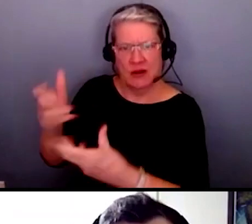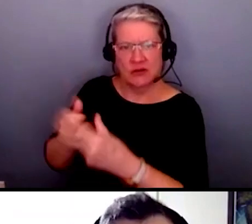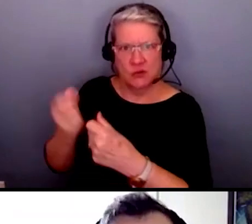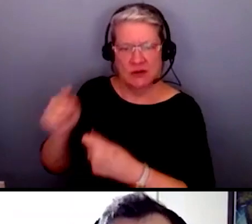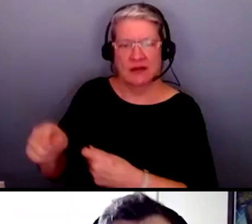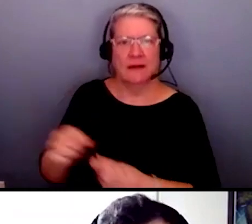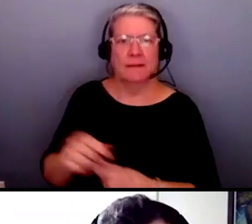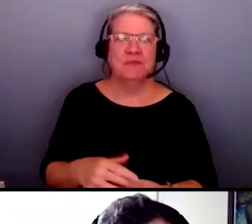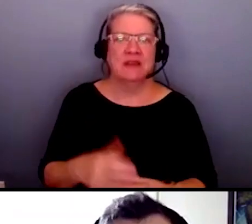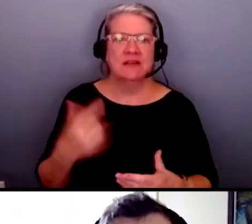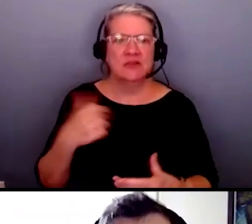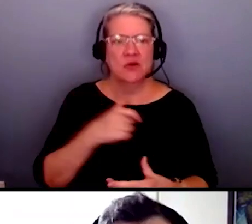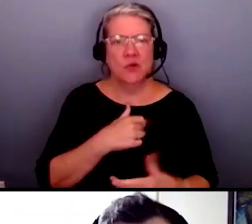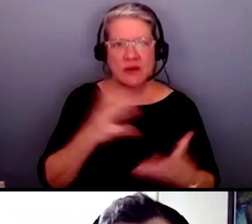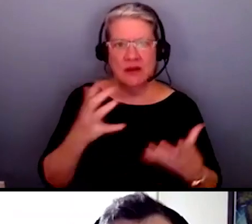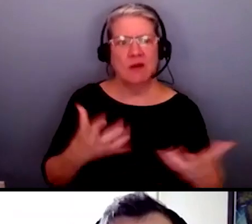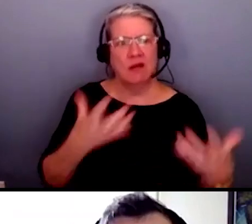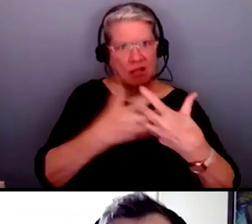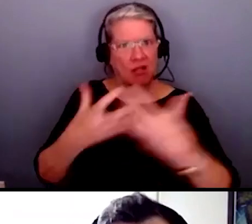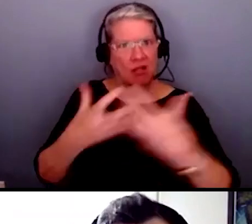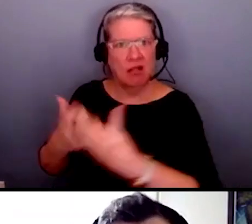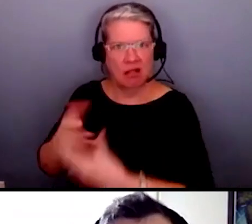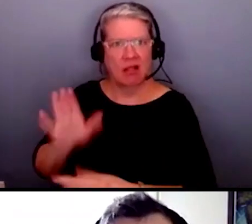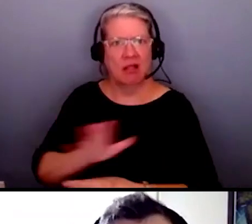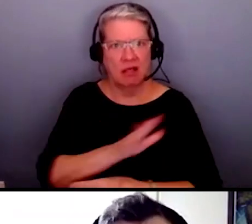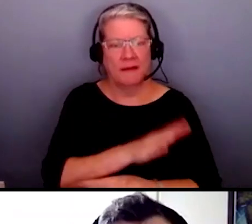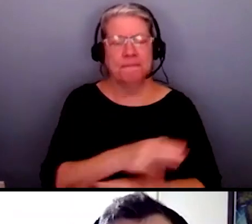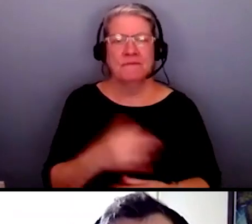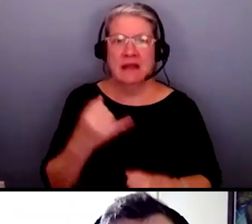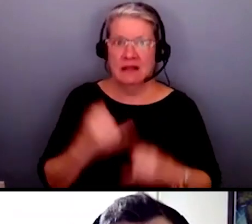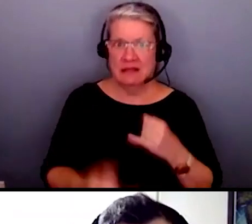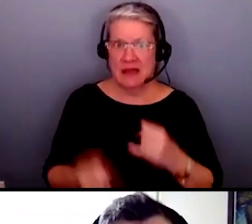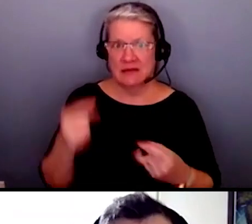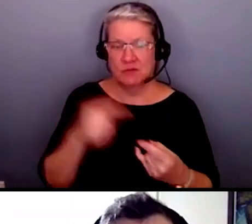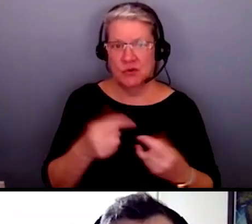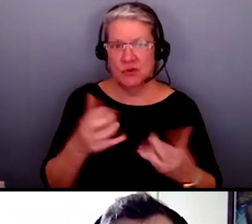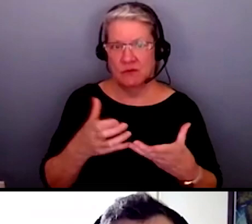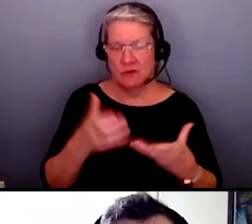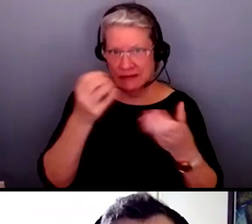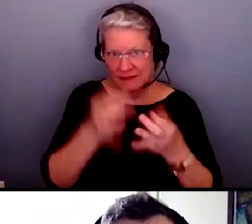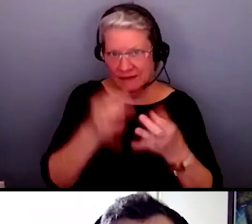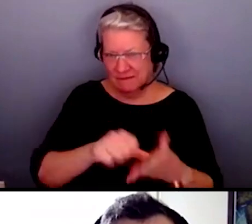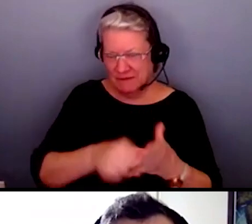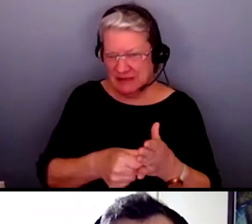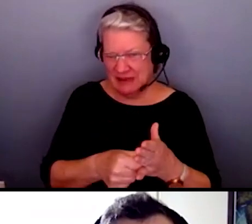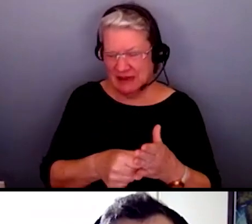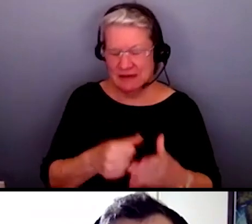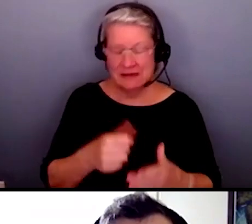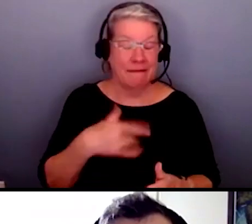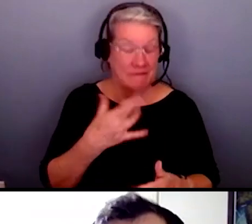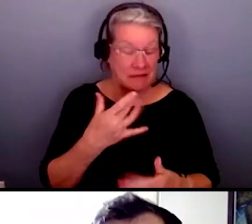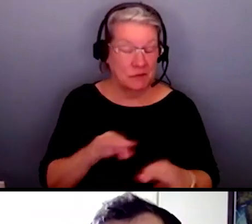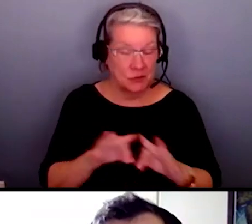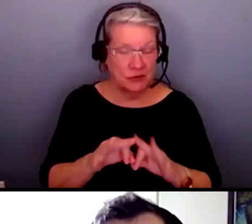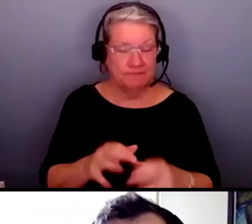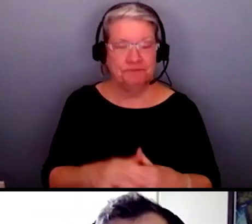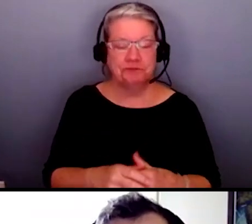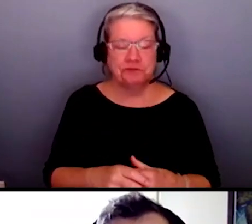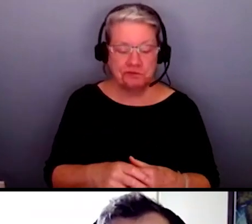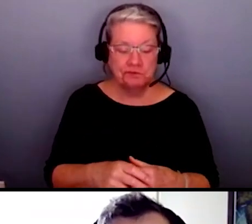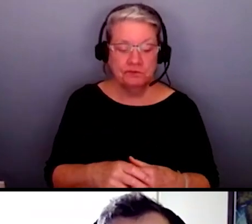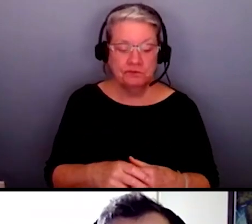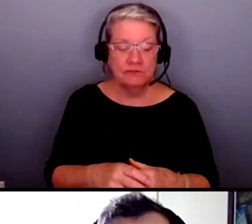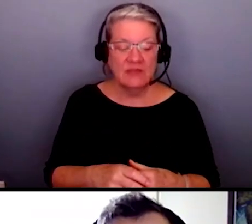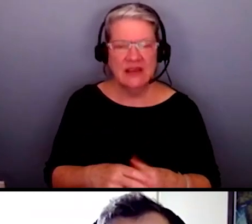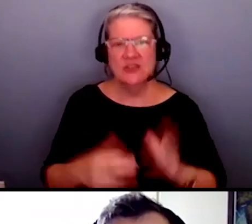often have to customize and tailor things but one last point i wanted to make because i think it's really important is um the representation and